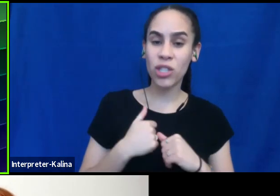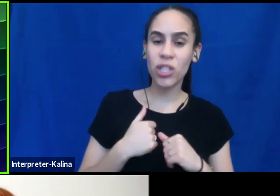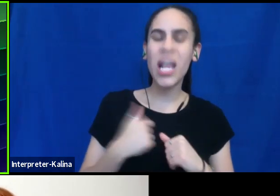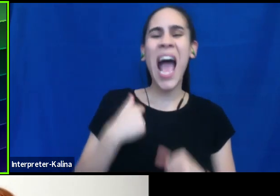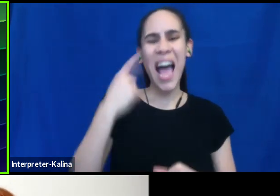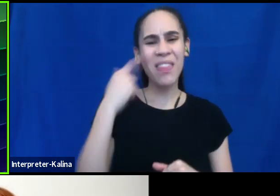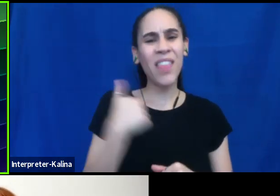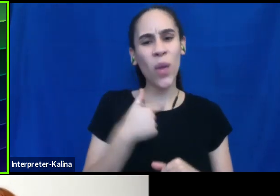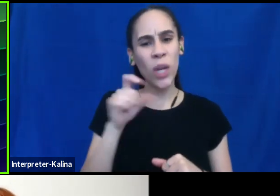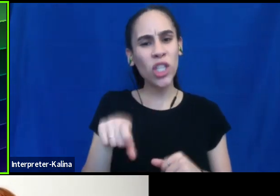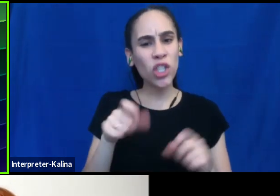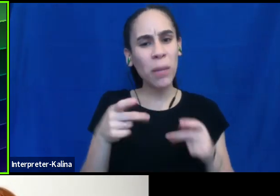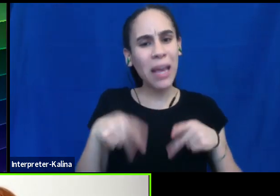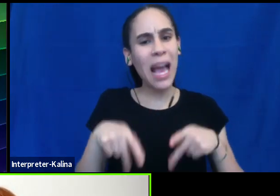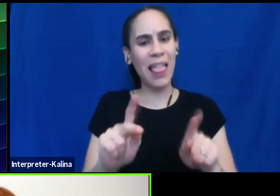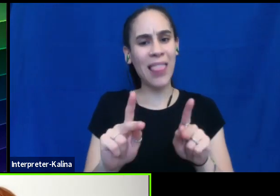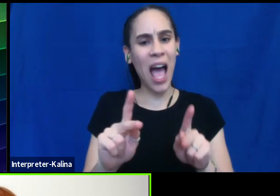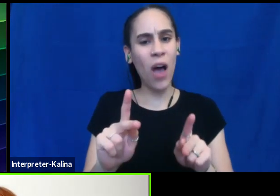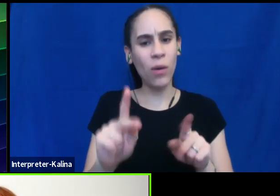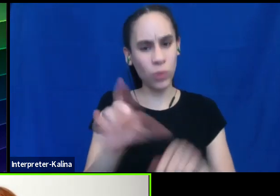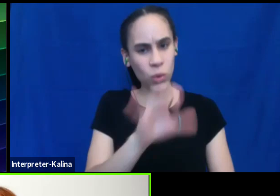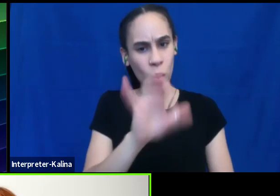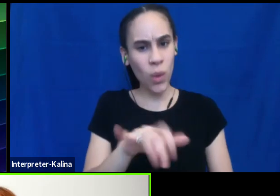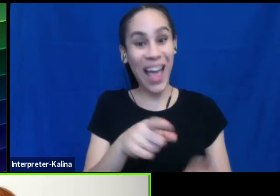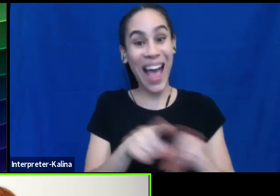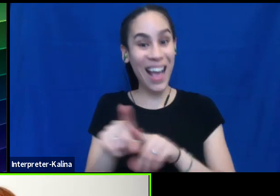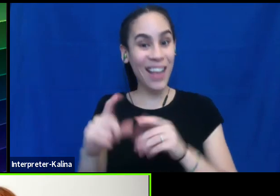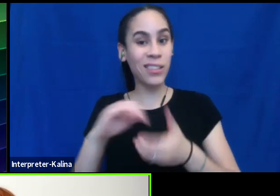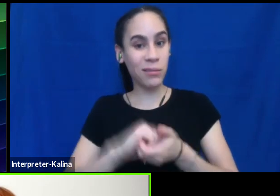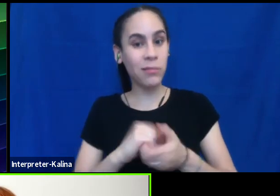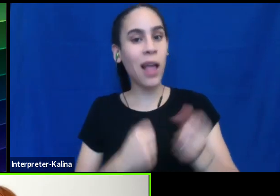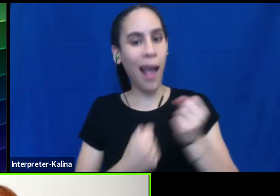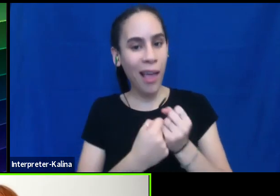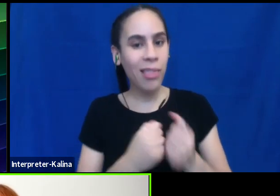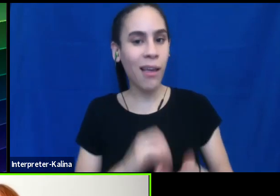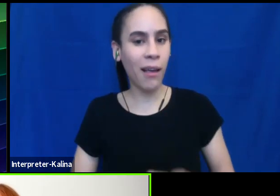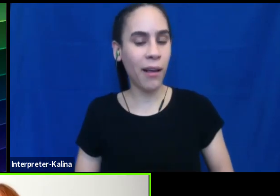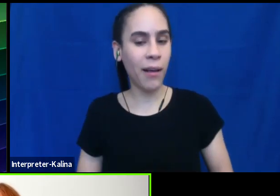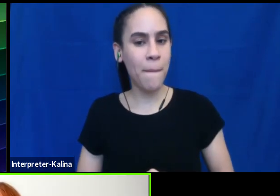allies. Yeah. Yeah, absolutely. Um,